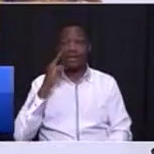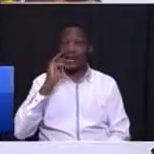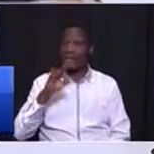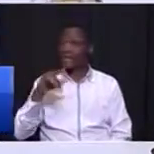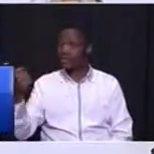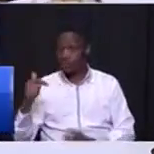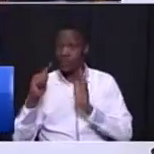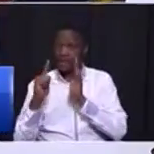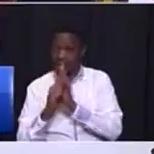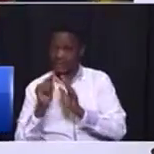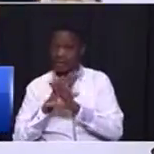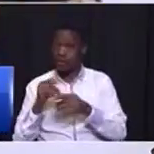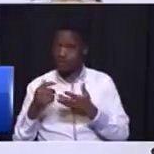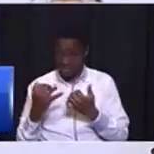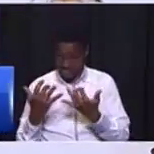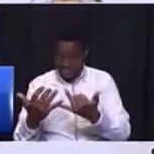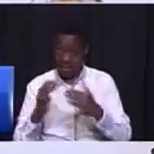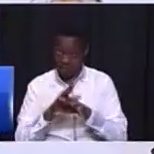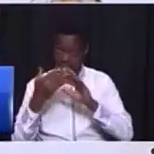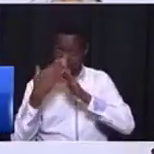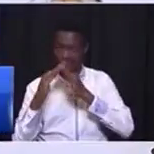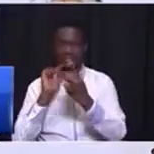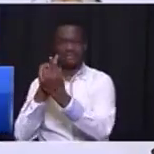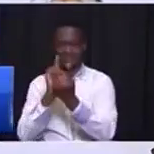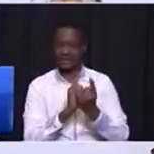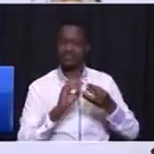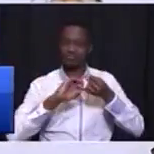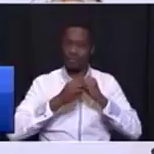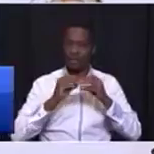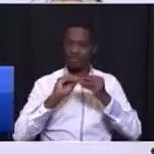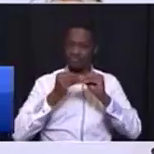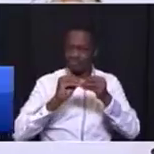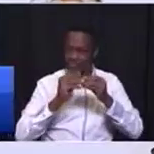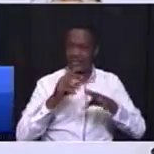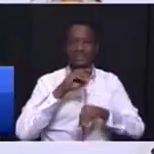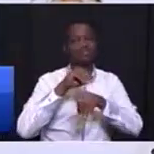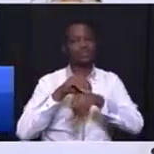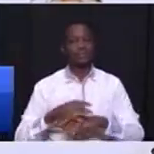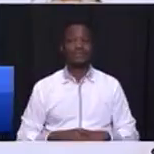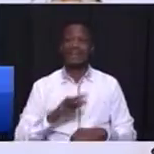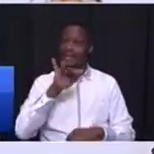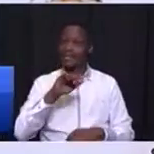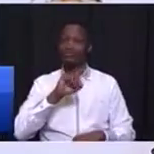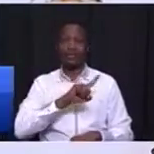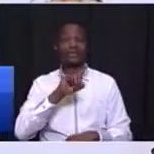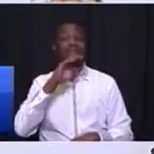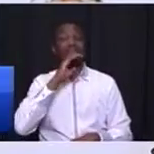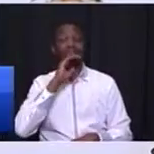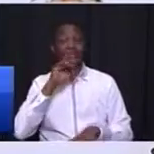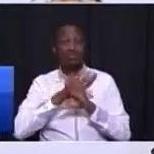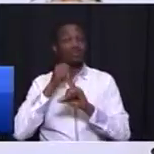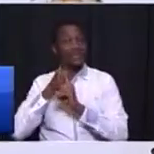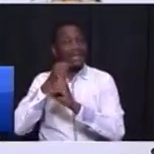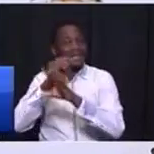legislature we will be on the ground in communities sorting out problems this is how this that's what it means to be an activist